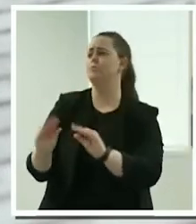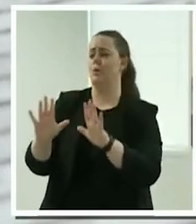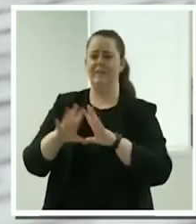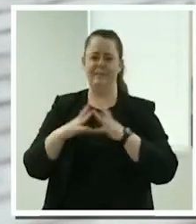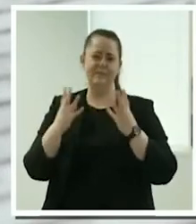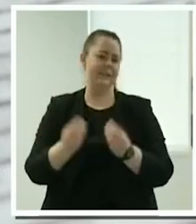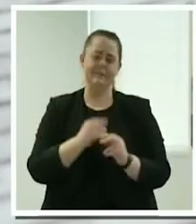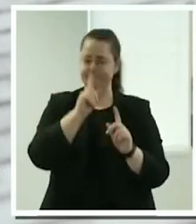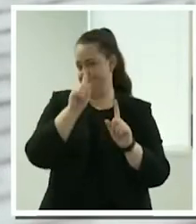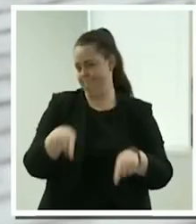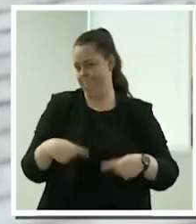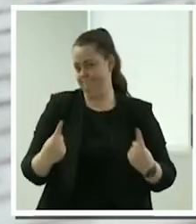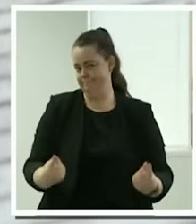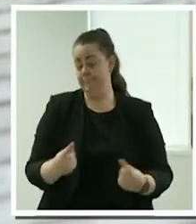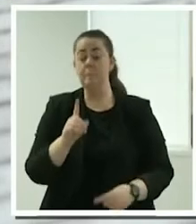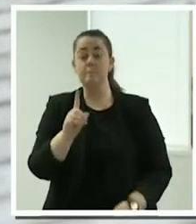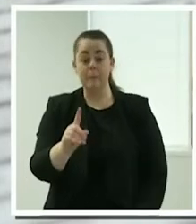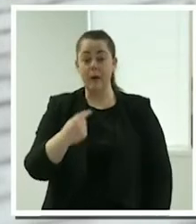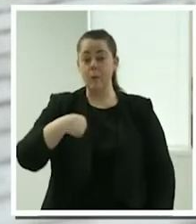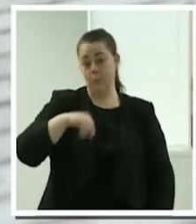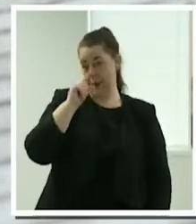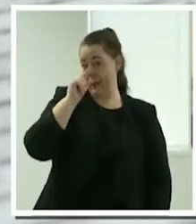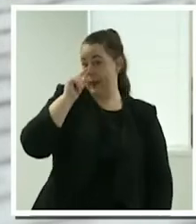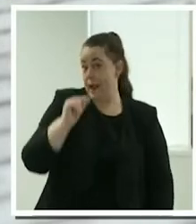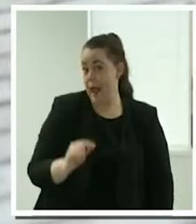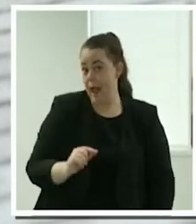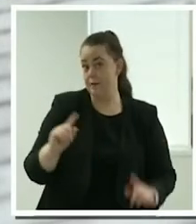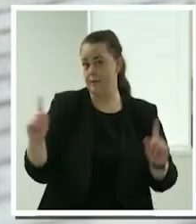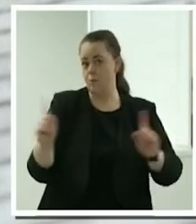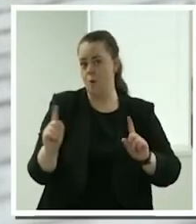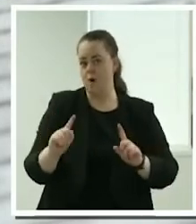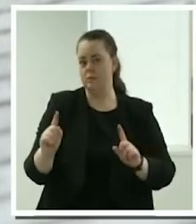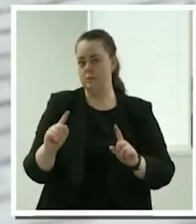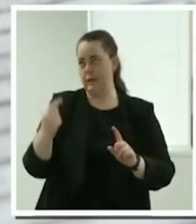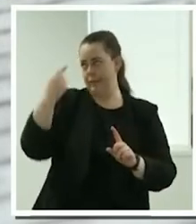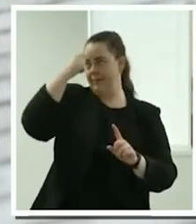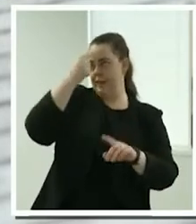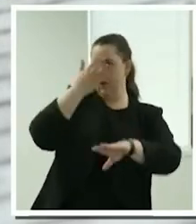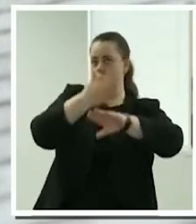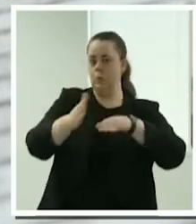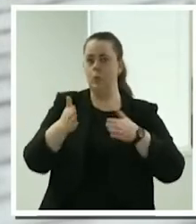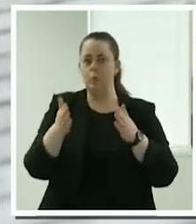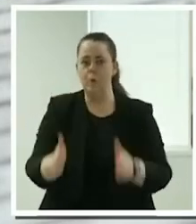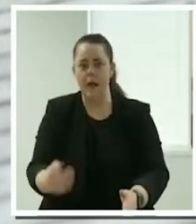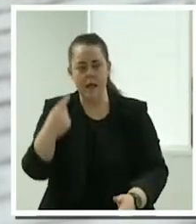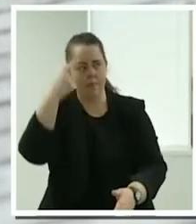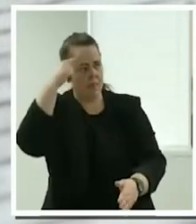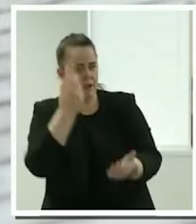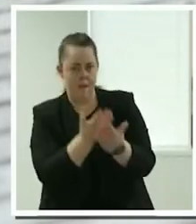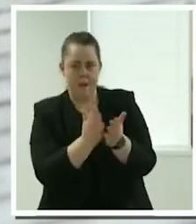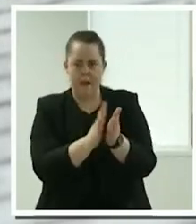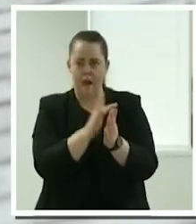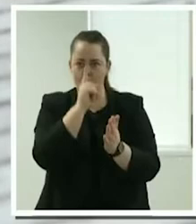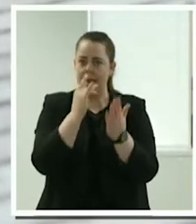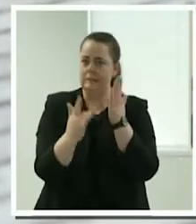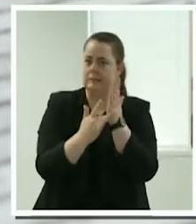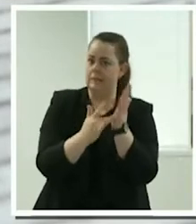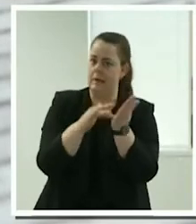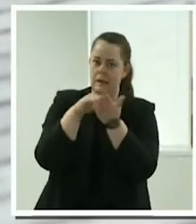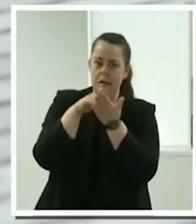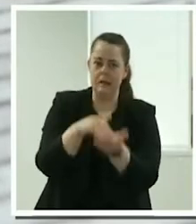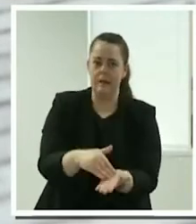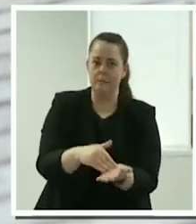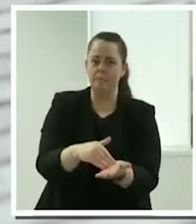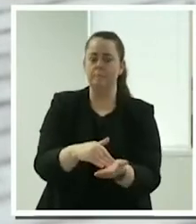a technology, innovation and community mindset and we can solve these challenges with each of you, with our community of independent